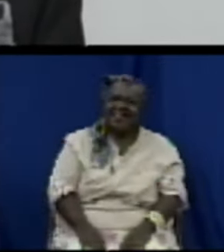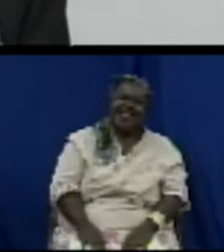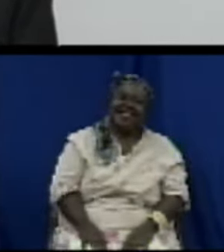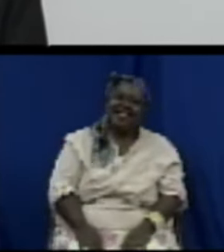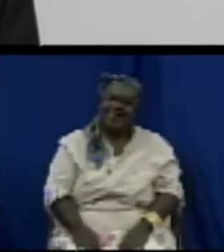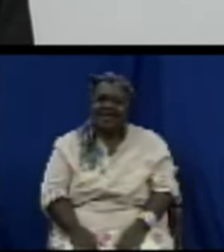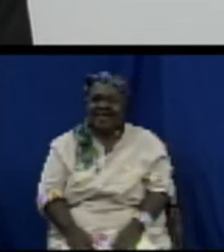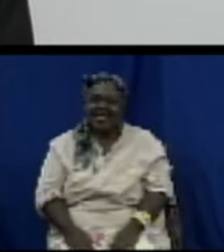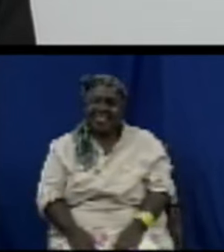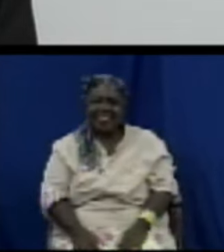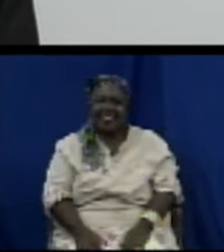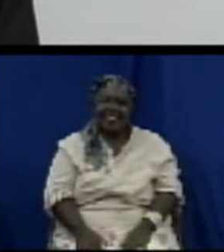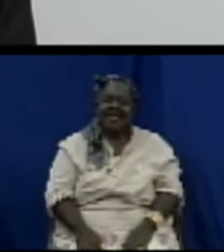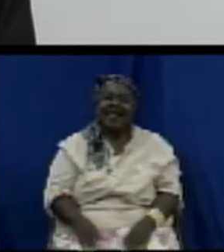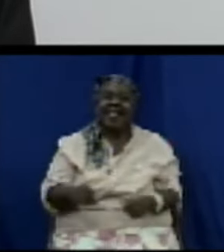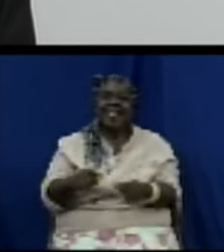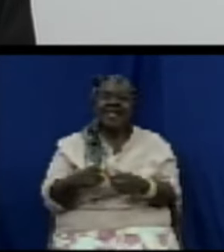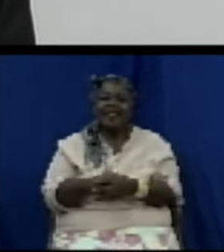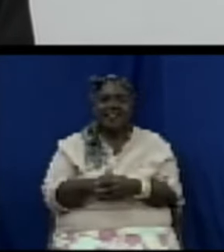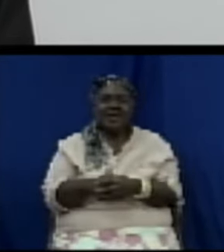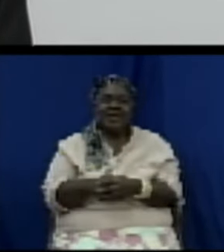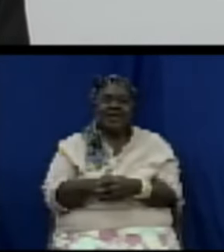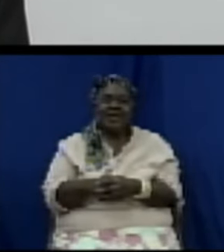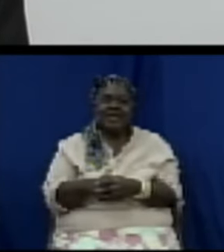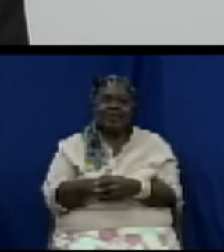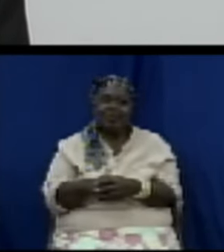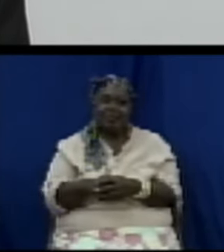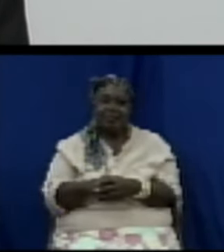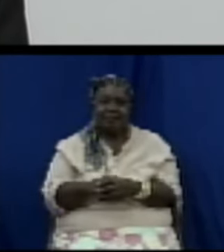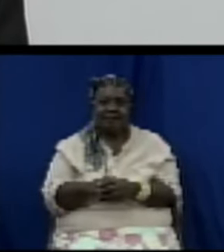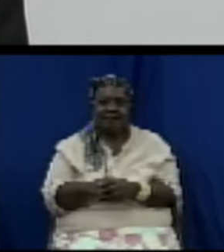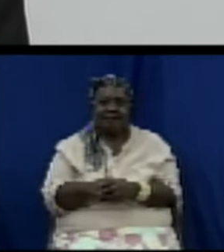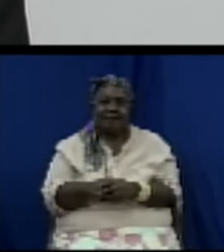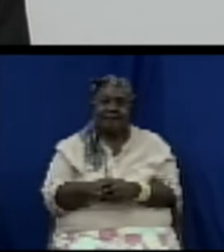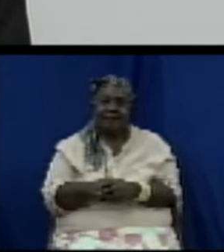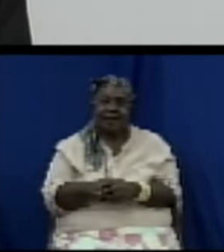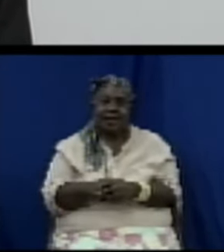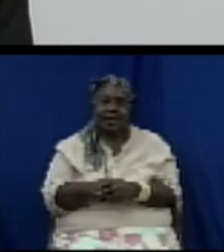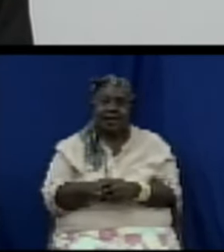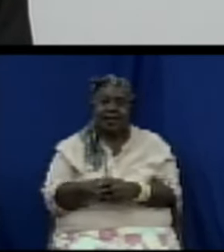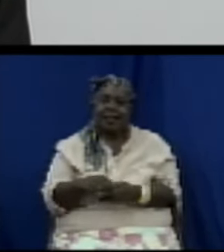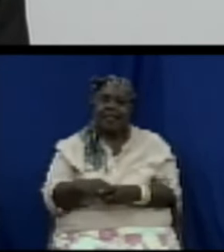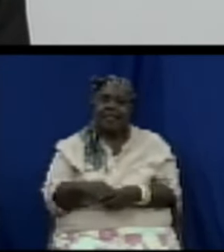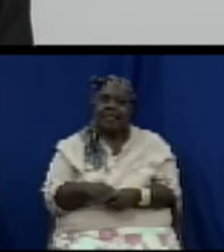once we can attain the sustainable island state we will become bilingual